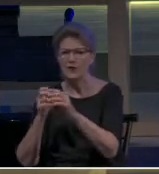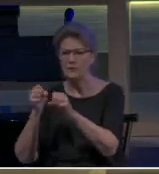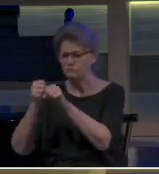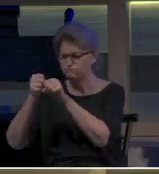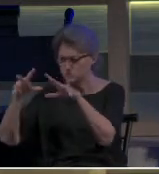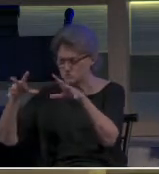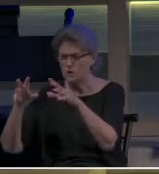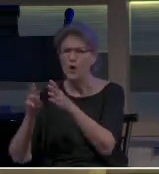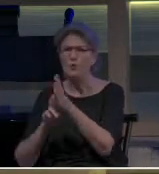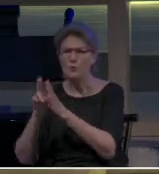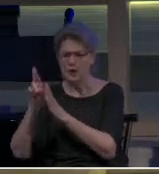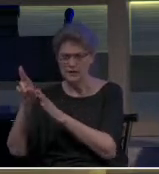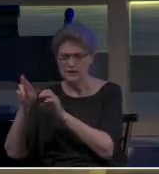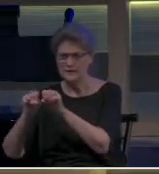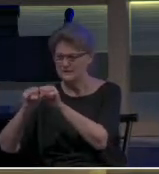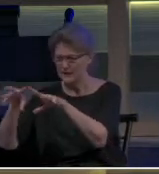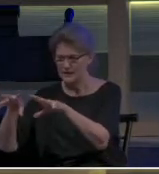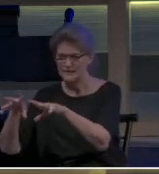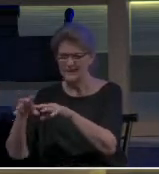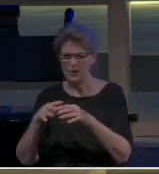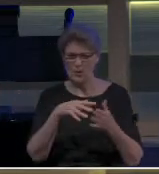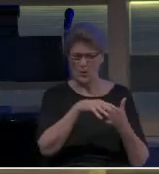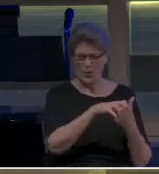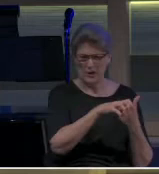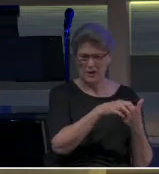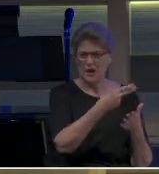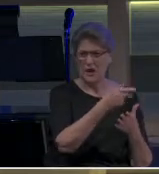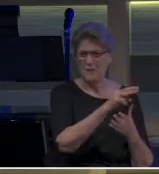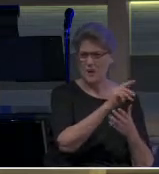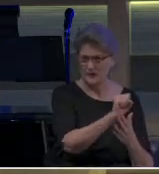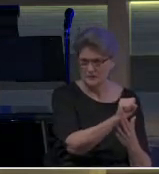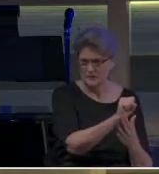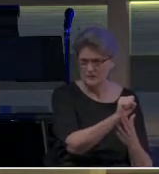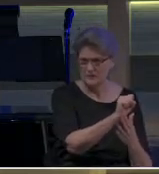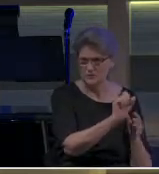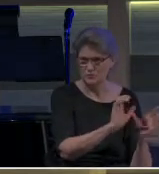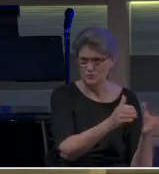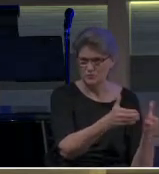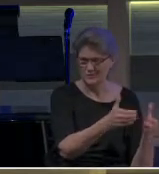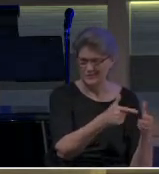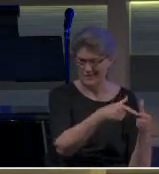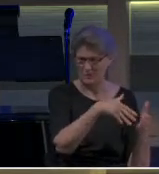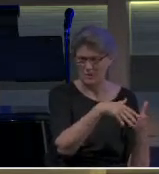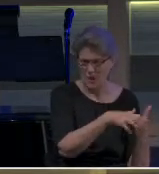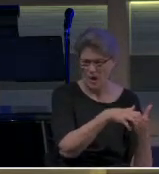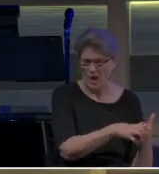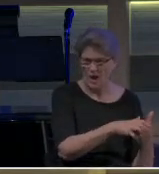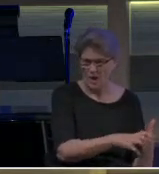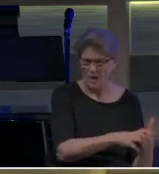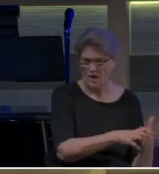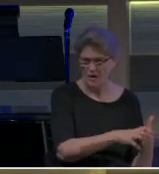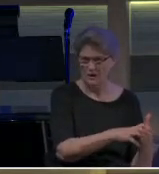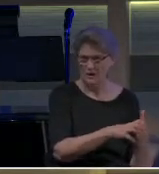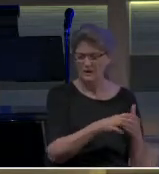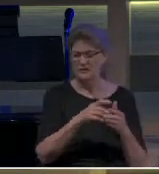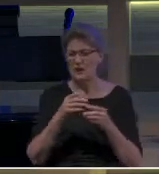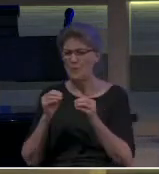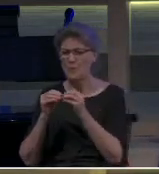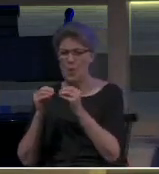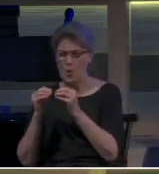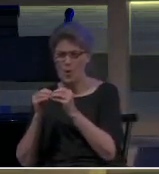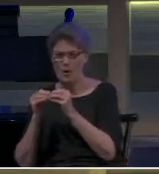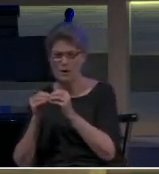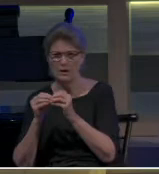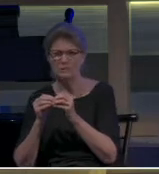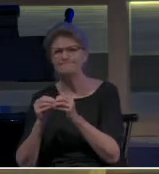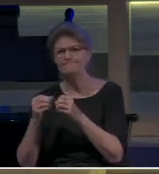Hamas, and that's how I've been praying, that Hamas would be so weakened that more moderate voices could rise